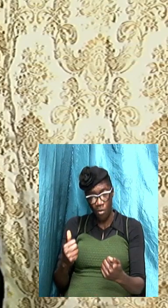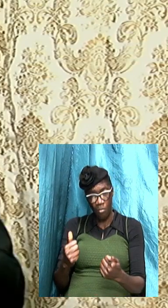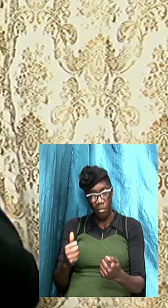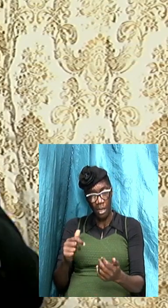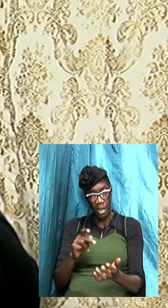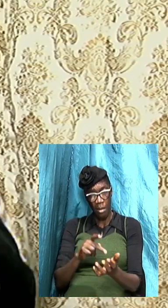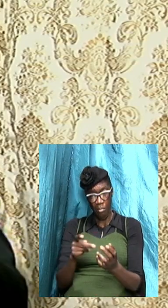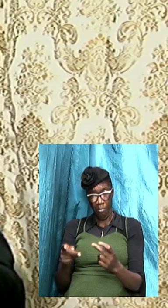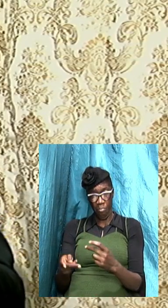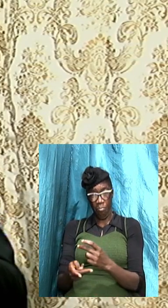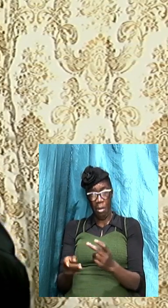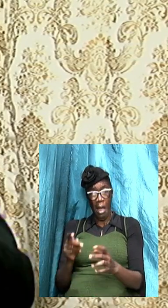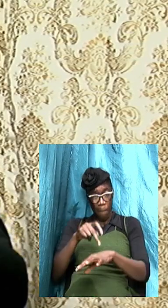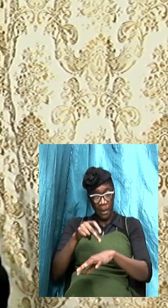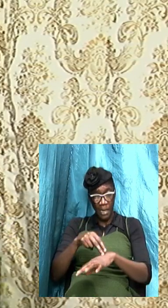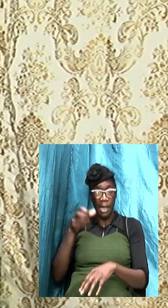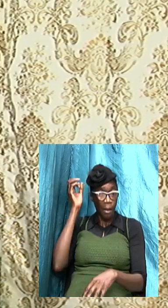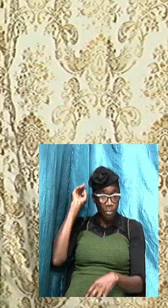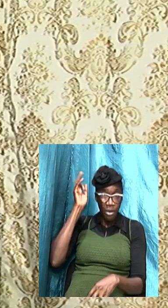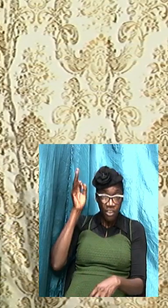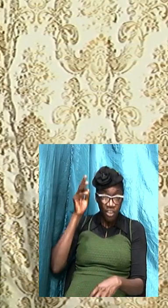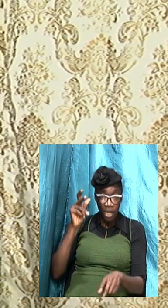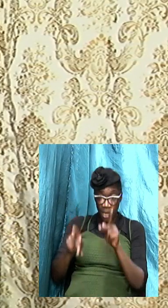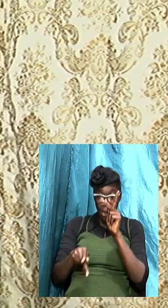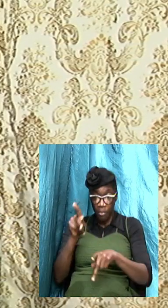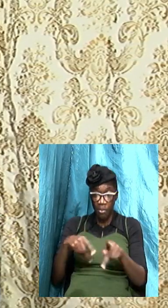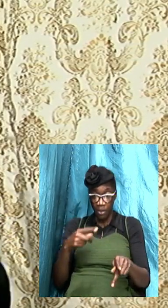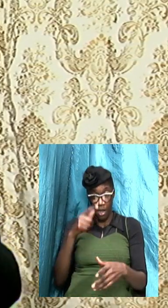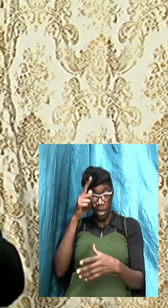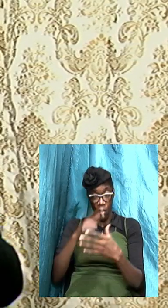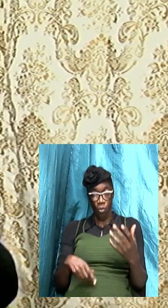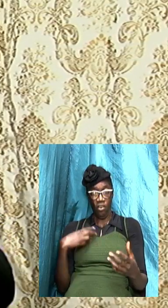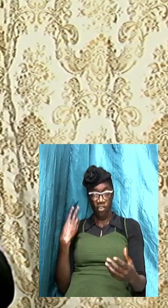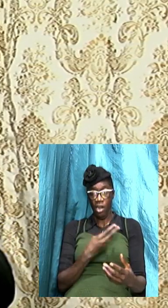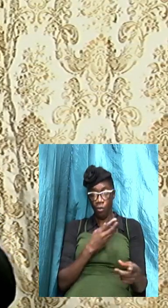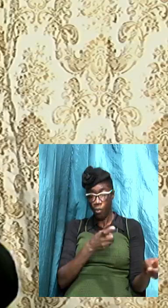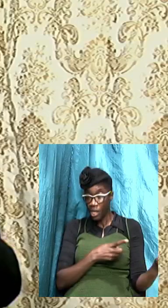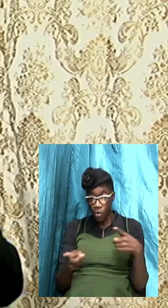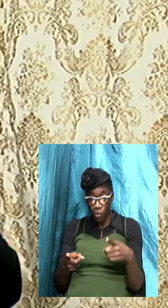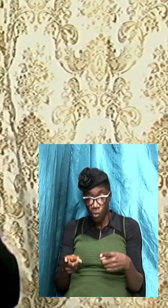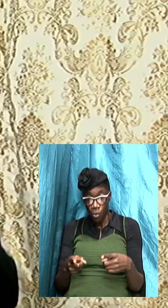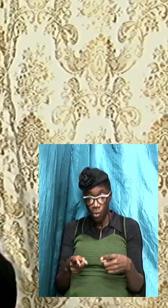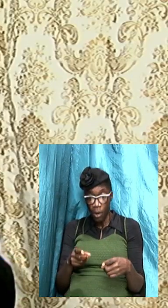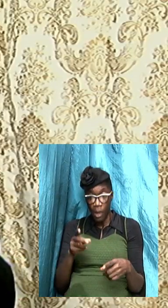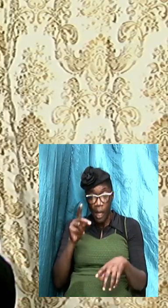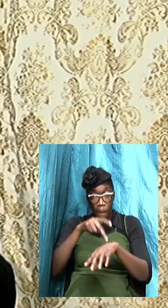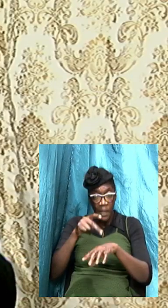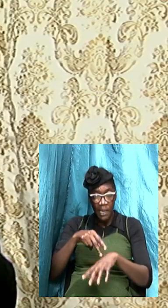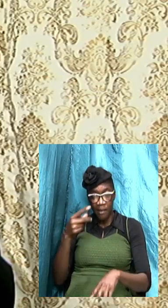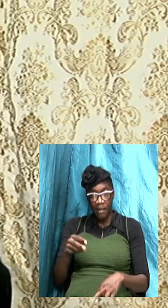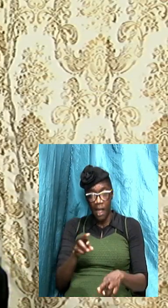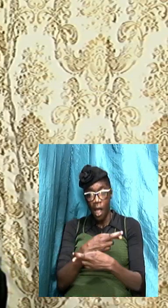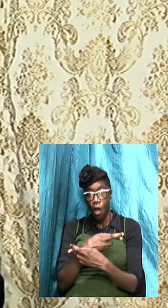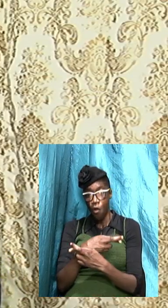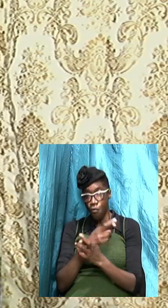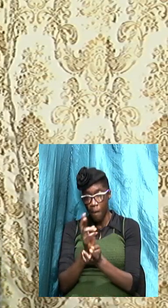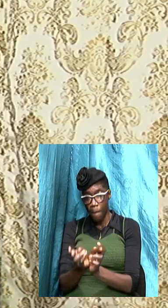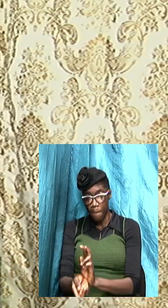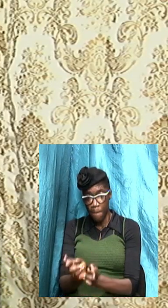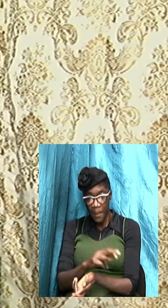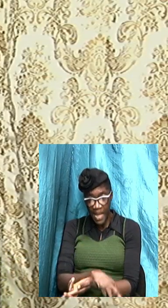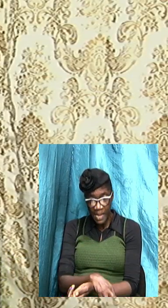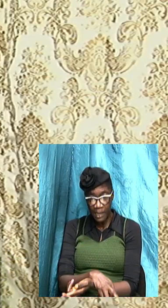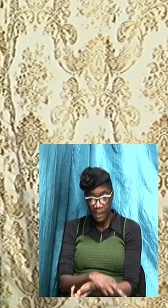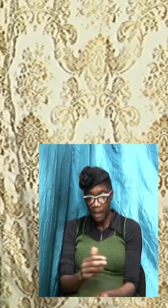shall we do Peter preached and said what shall we do Peter said repent and be baptized in the name of Jesus